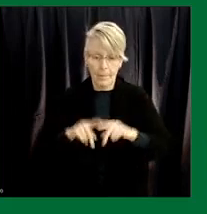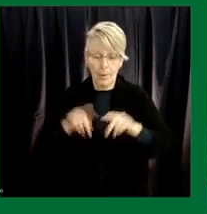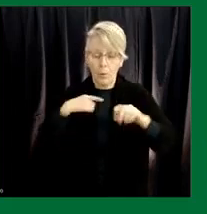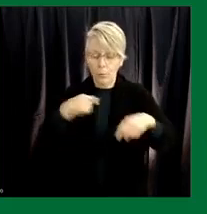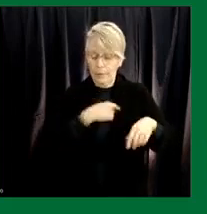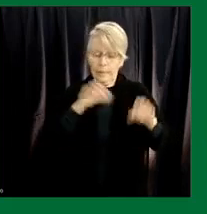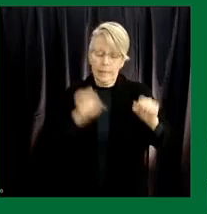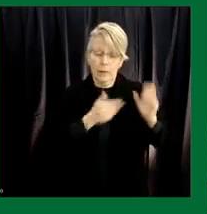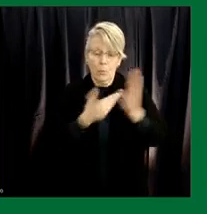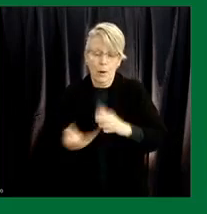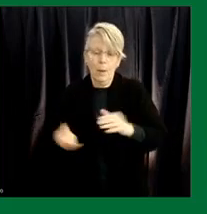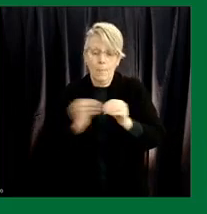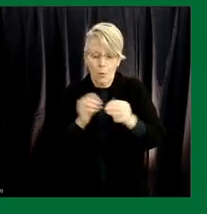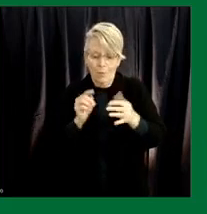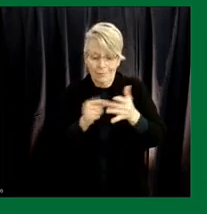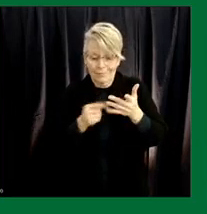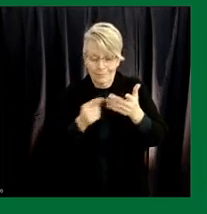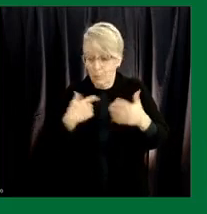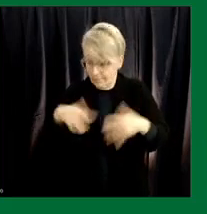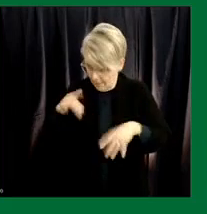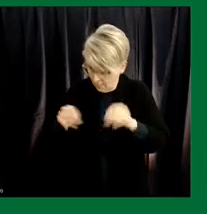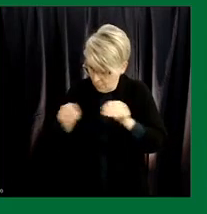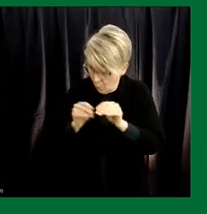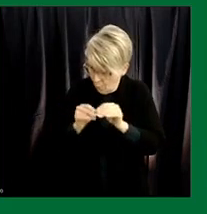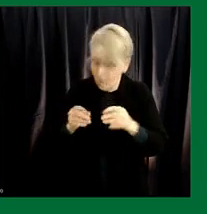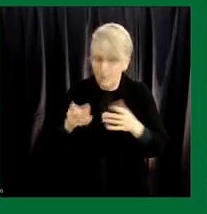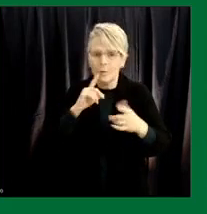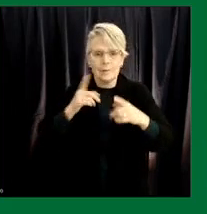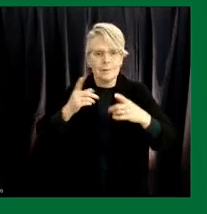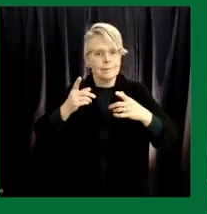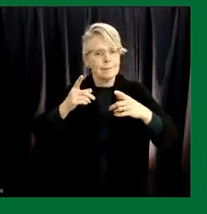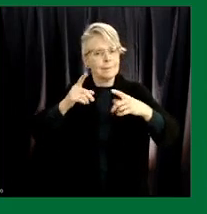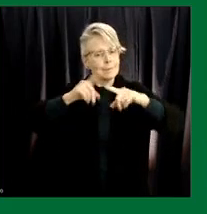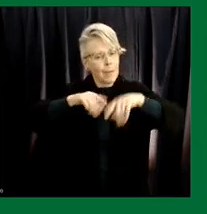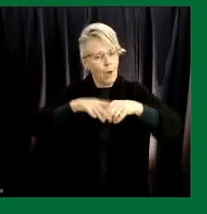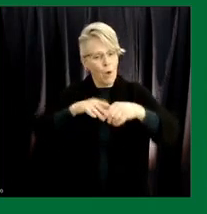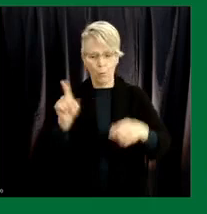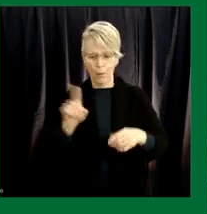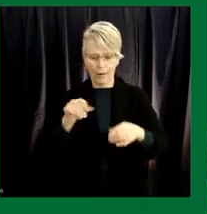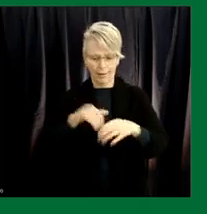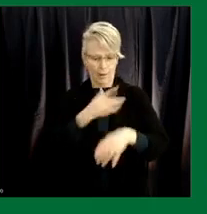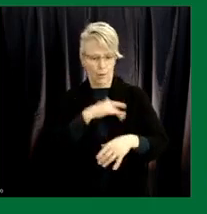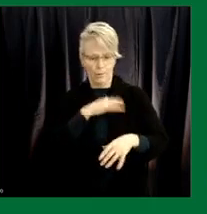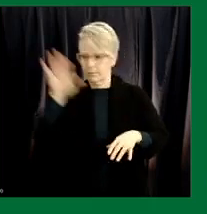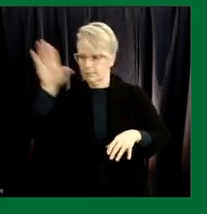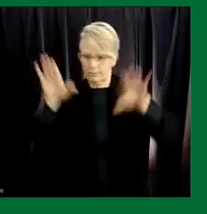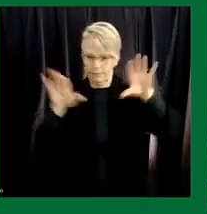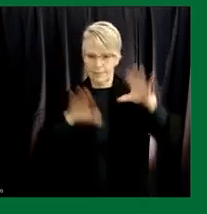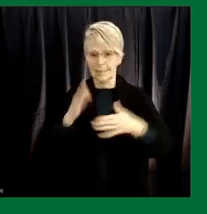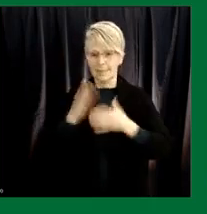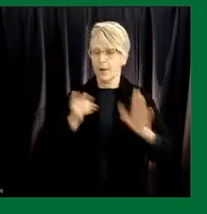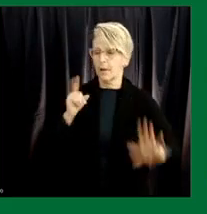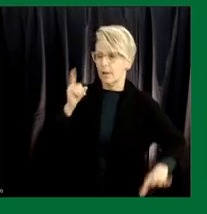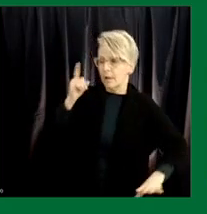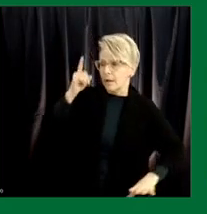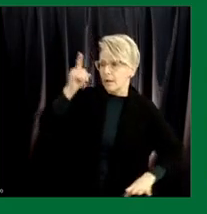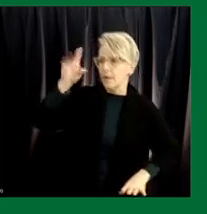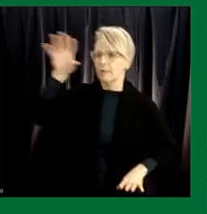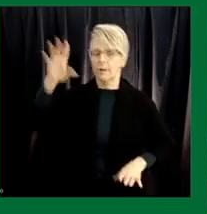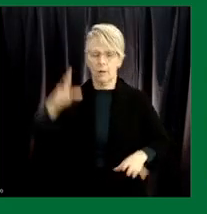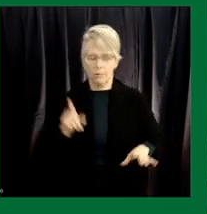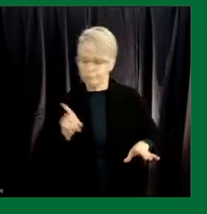as they become available which may be different from different parts of the province obviously rural remote provinces with dispersed